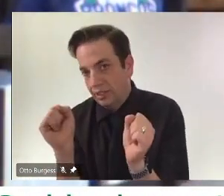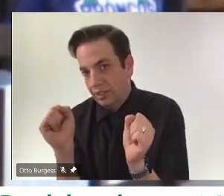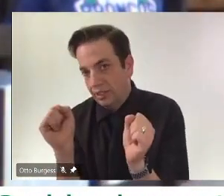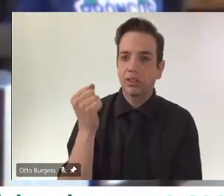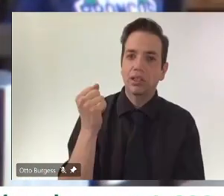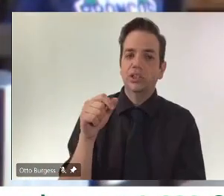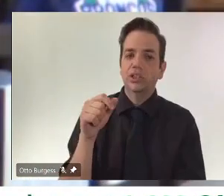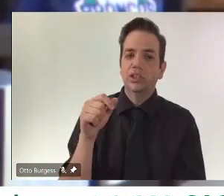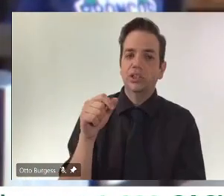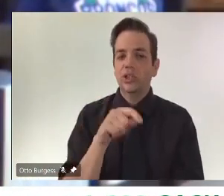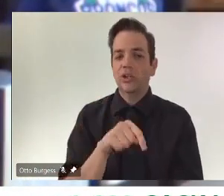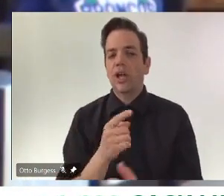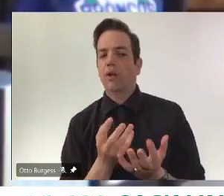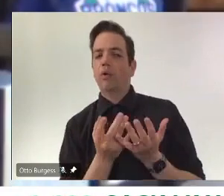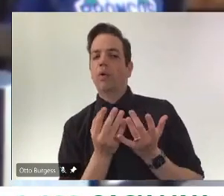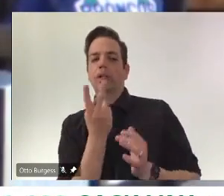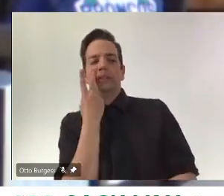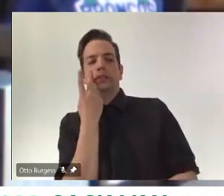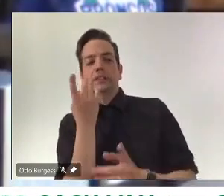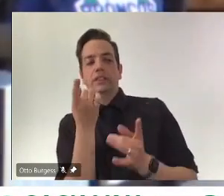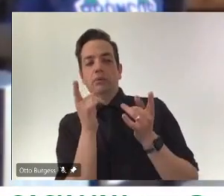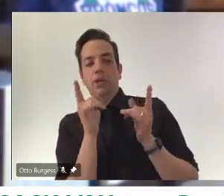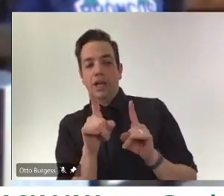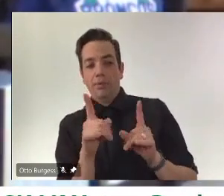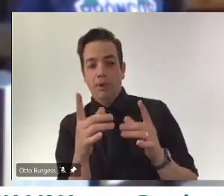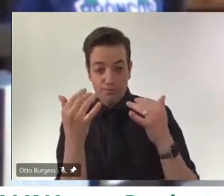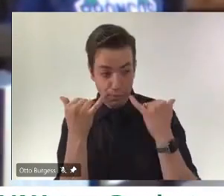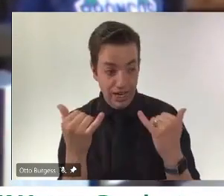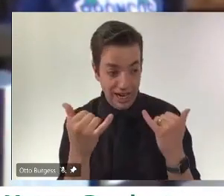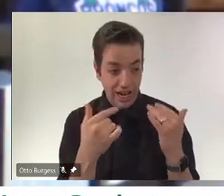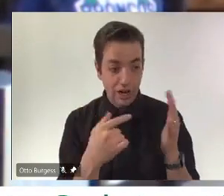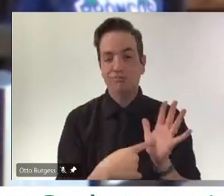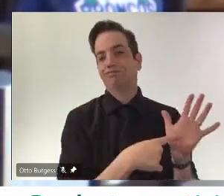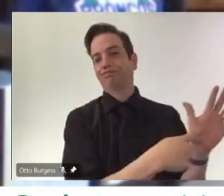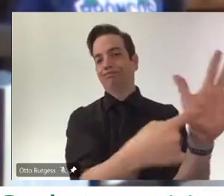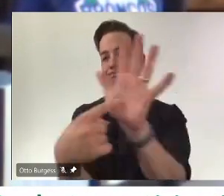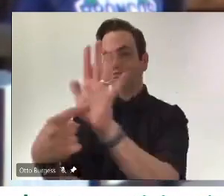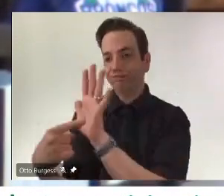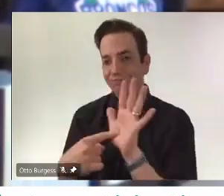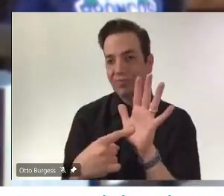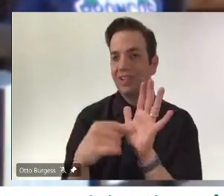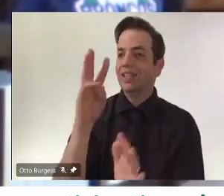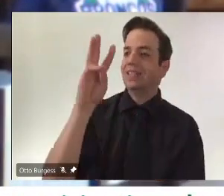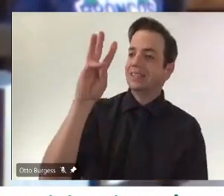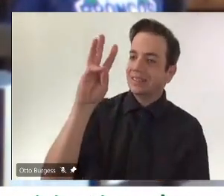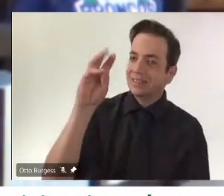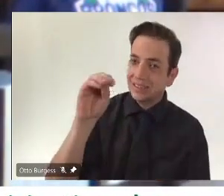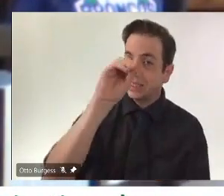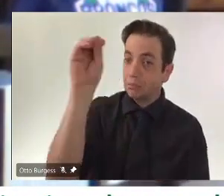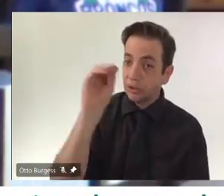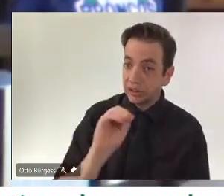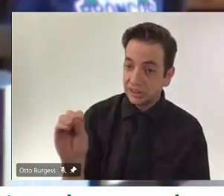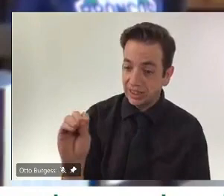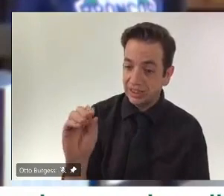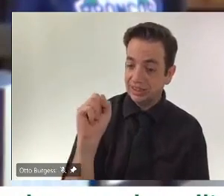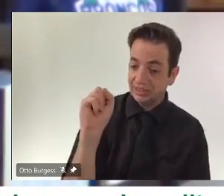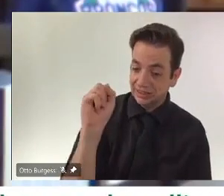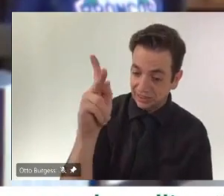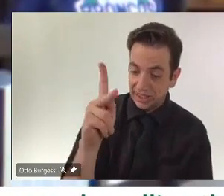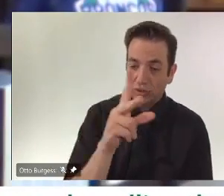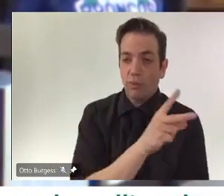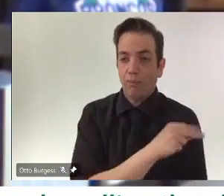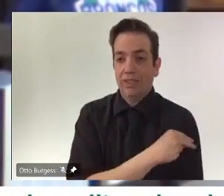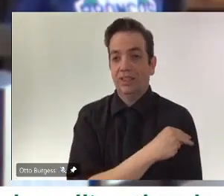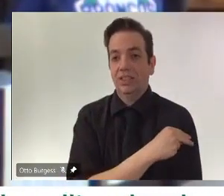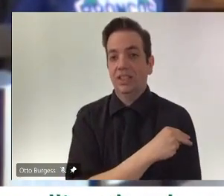I think results don't lie as we approach 60 percent of our population being vaccinated, which is just amazing at this point in time of the pandemic